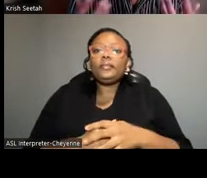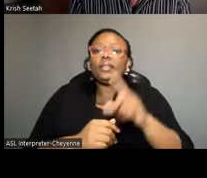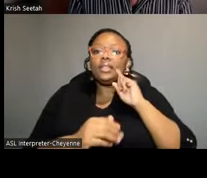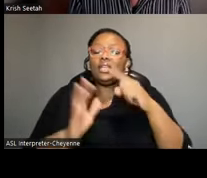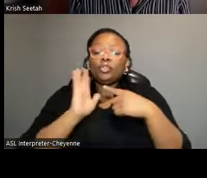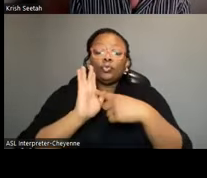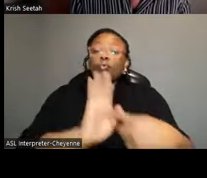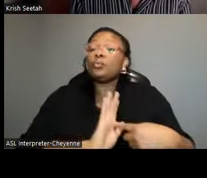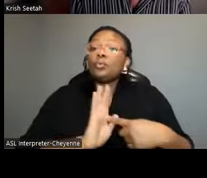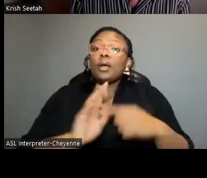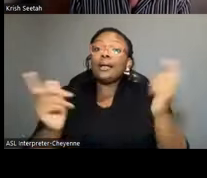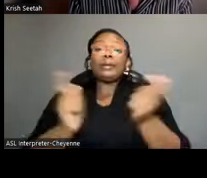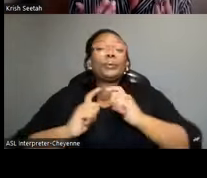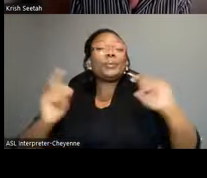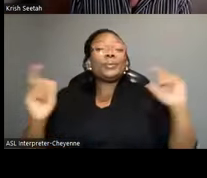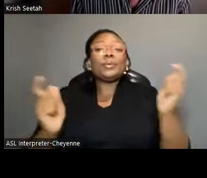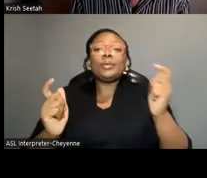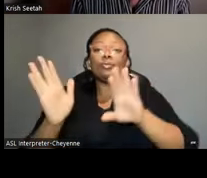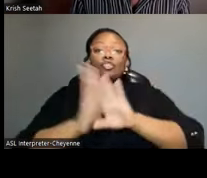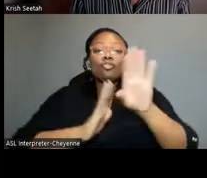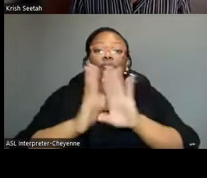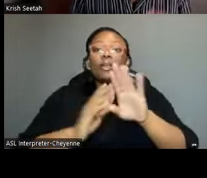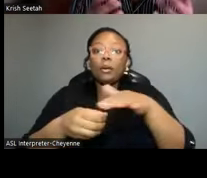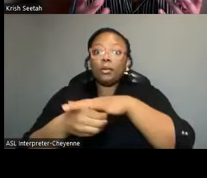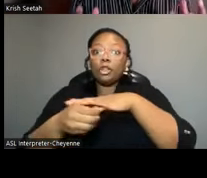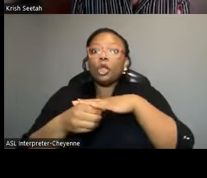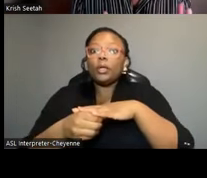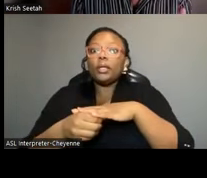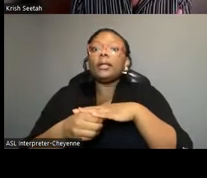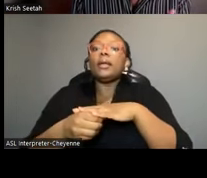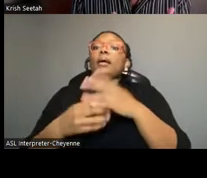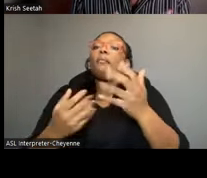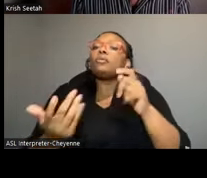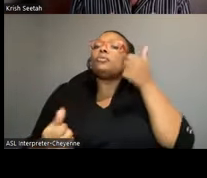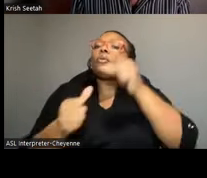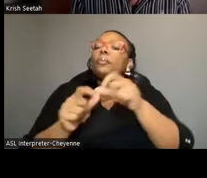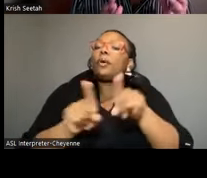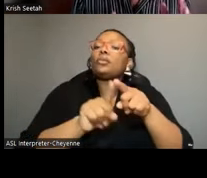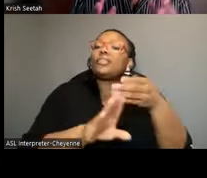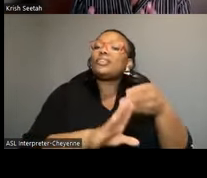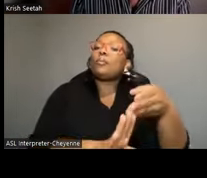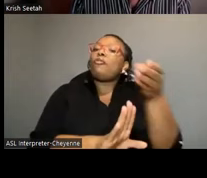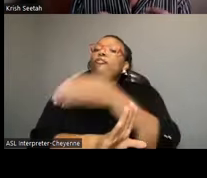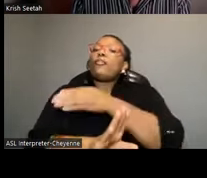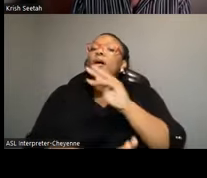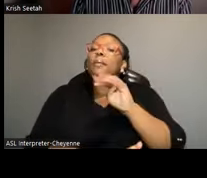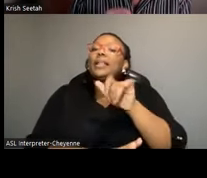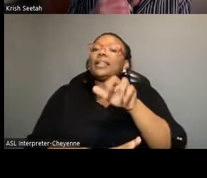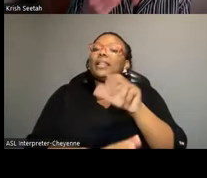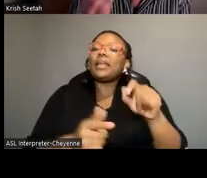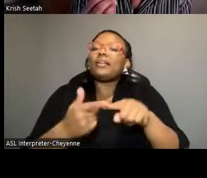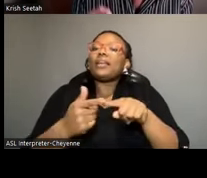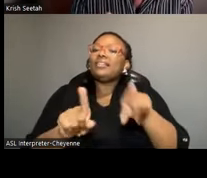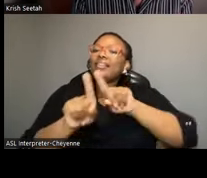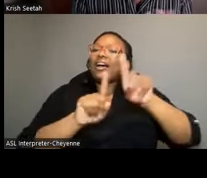a huge development locally. And I want you to remember this is before malaria, bad air.